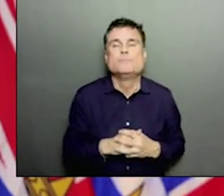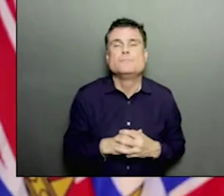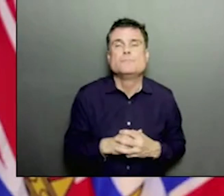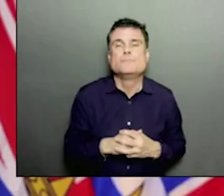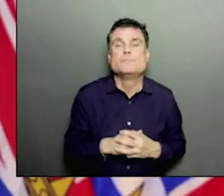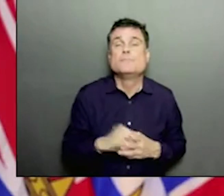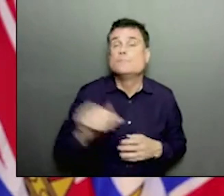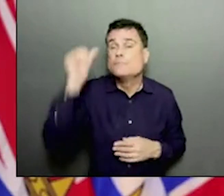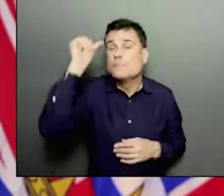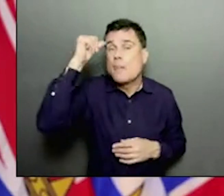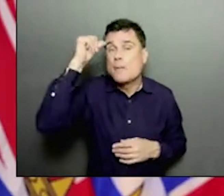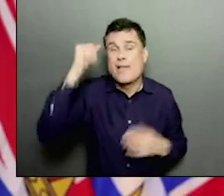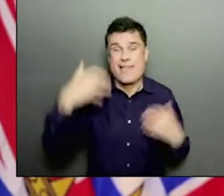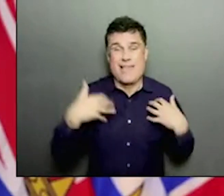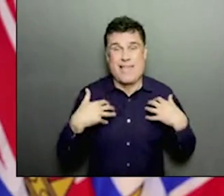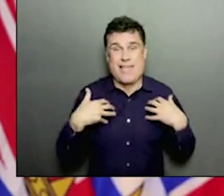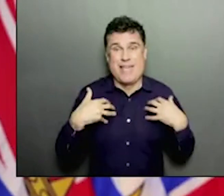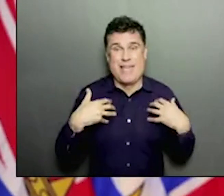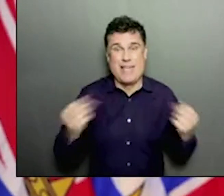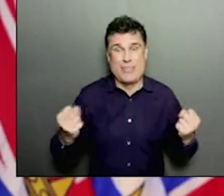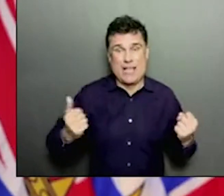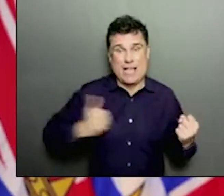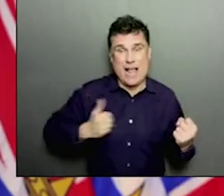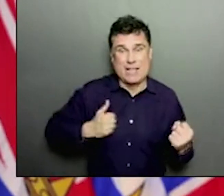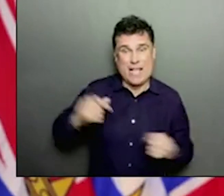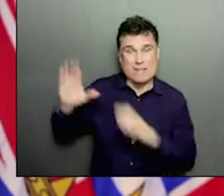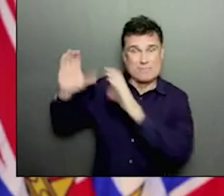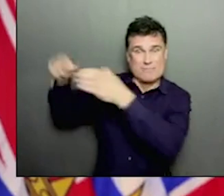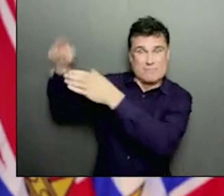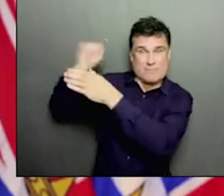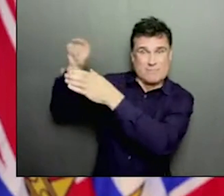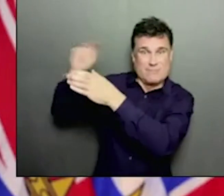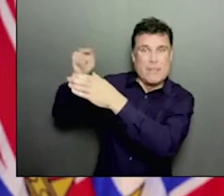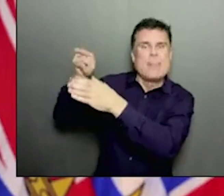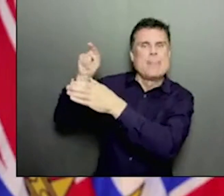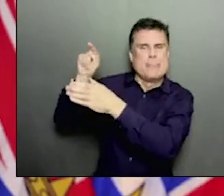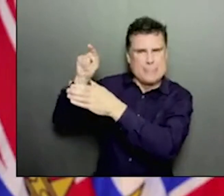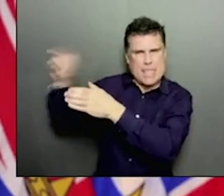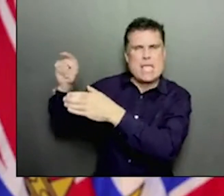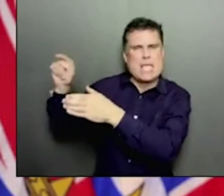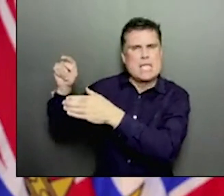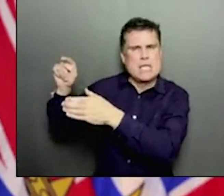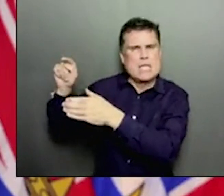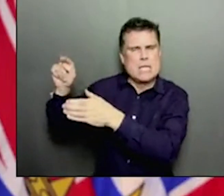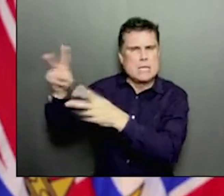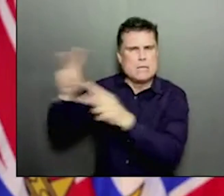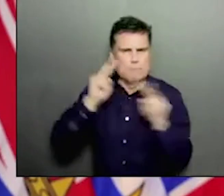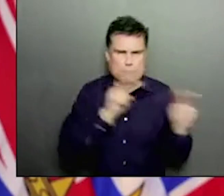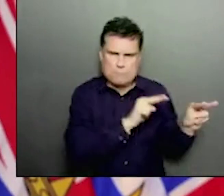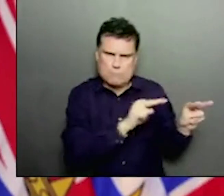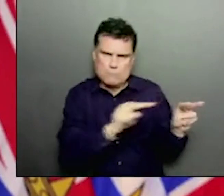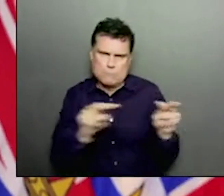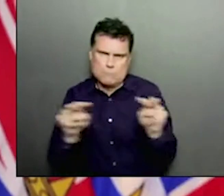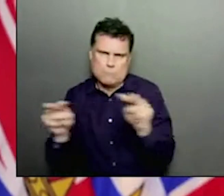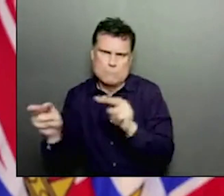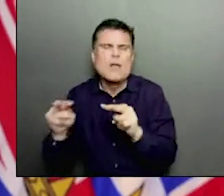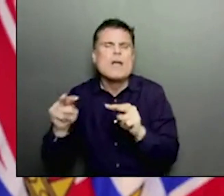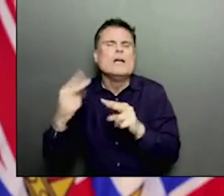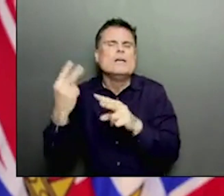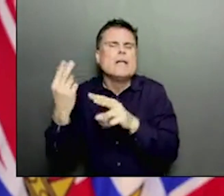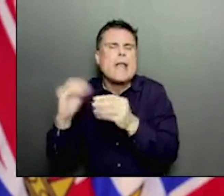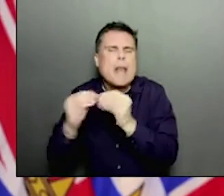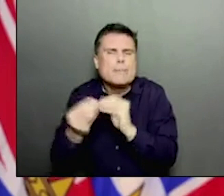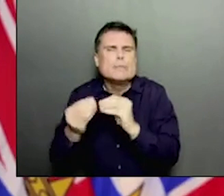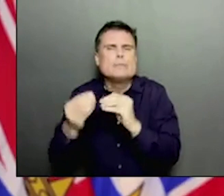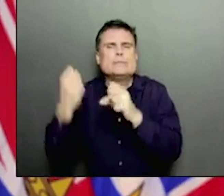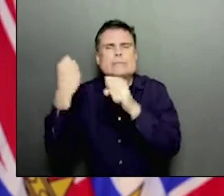there was about 44,000 people in the Pfizer study and similar numbers in the Moderna study. So in those